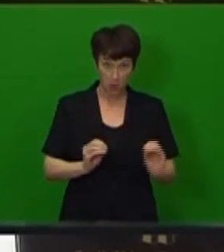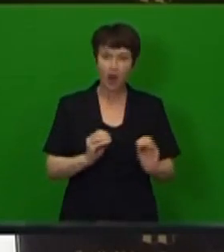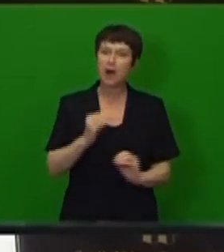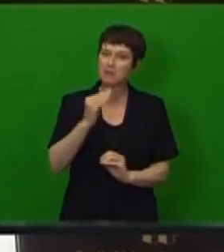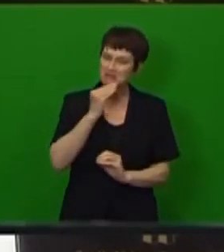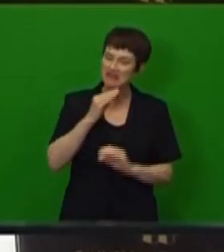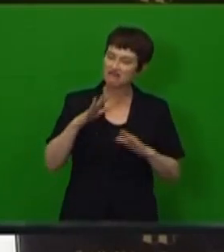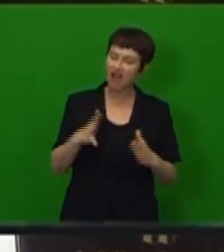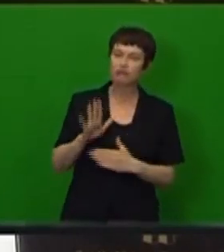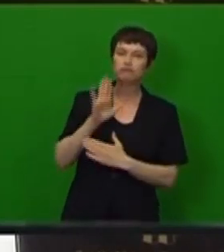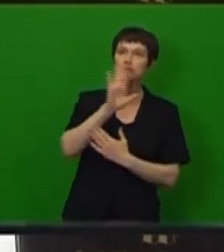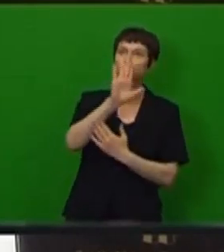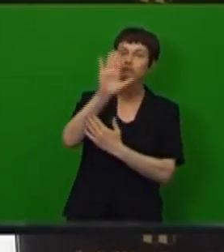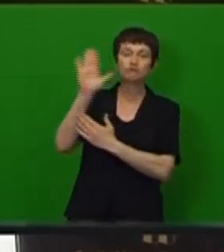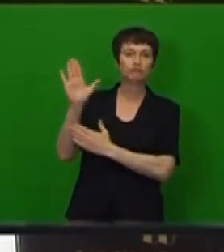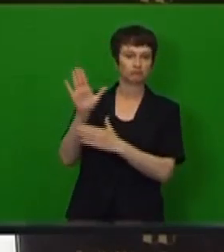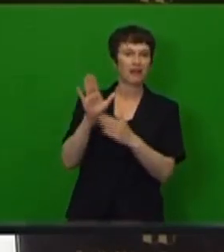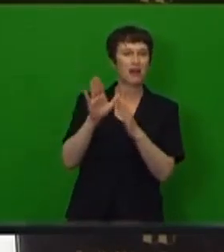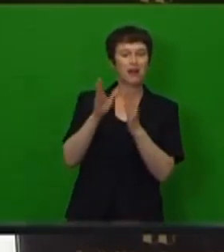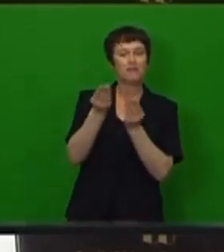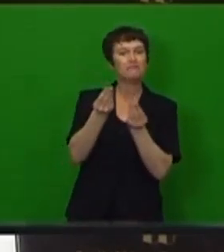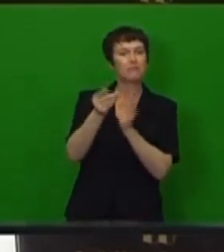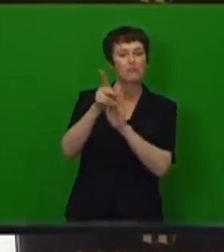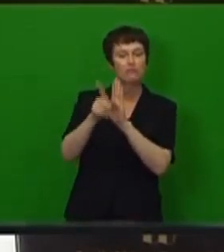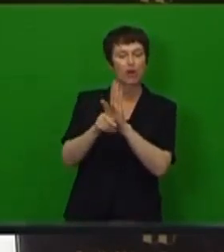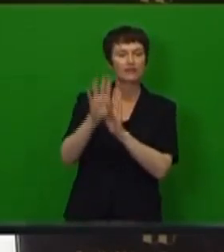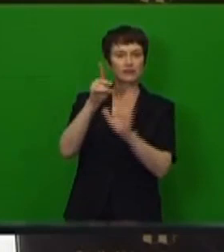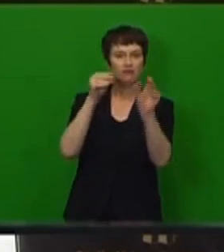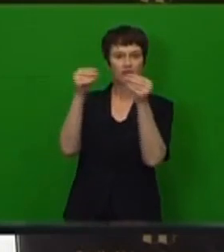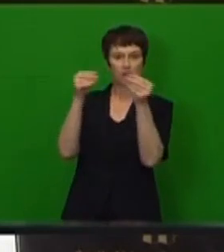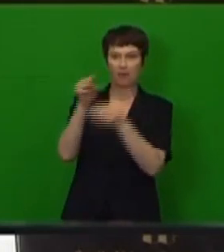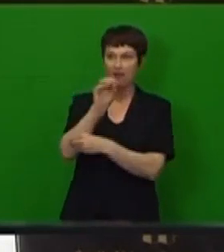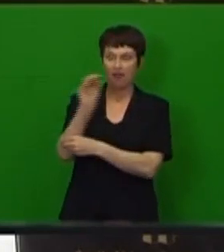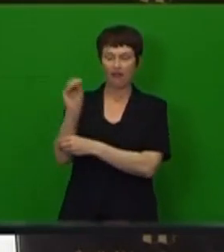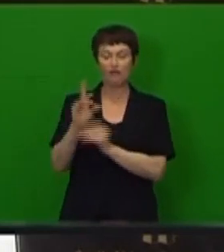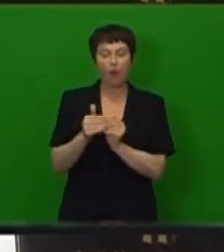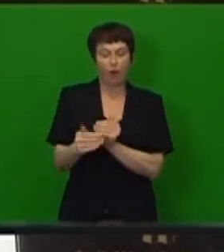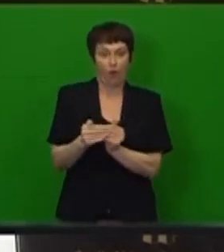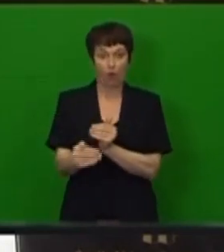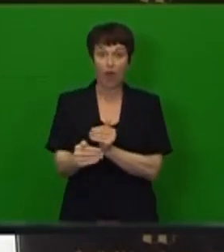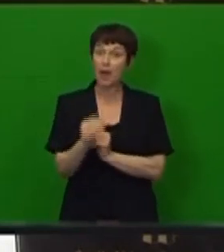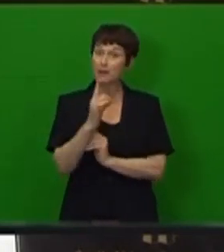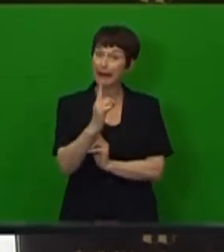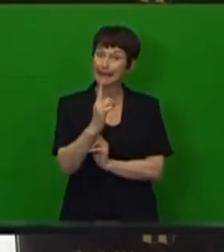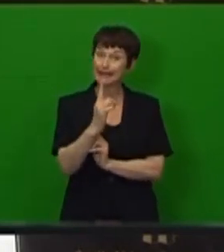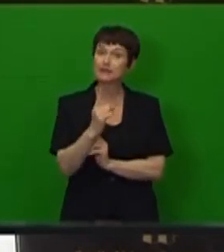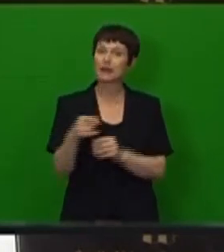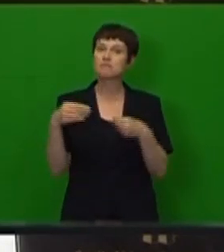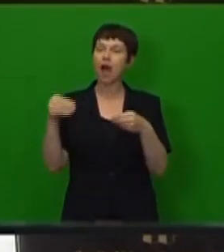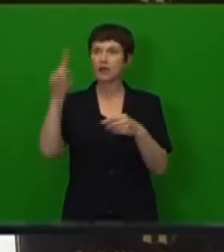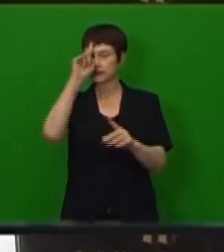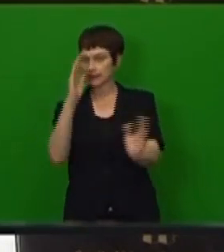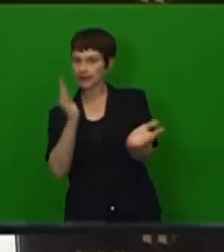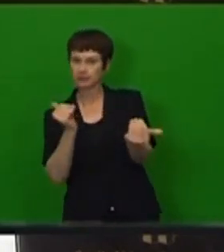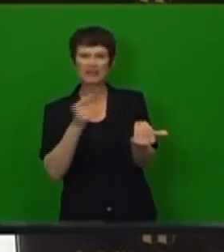However, market expectations of further accommodation appear high, creating ongoing